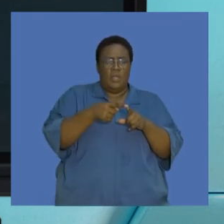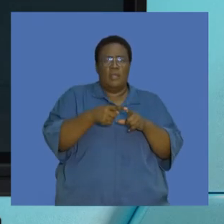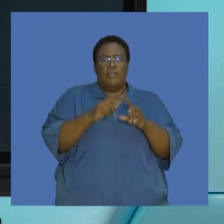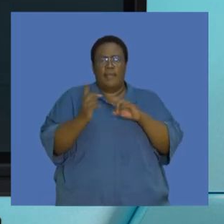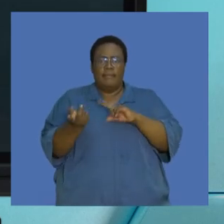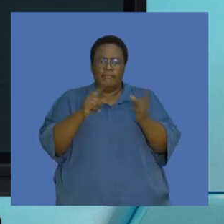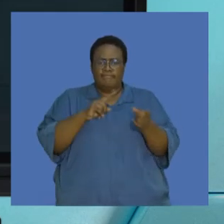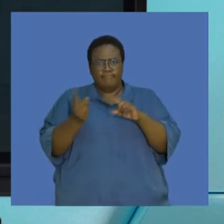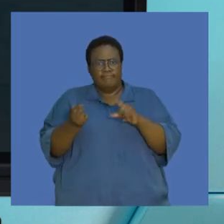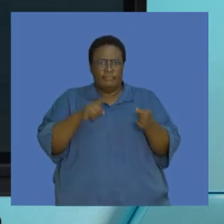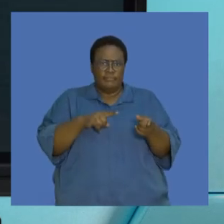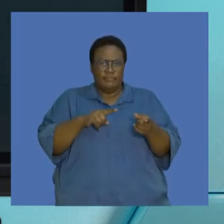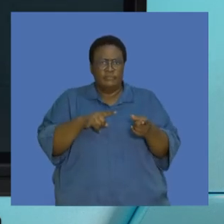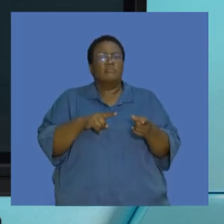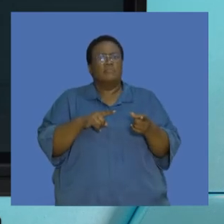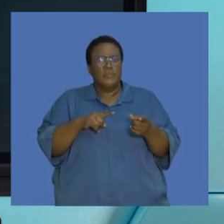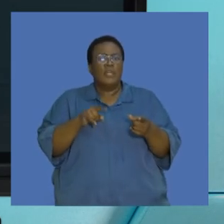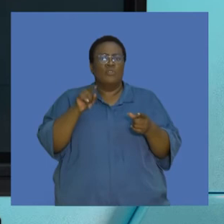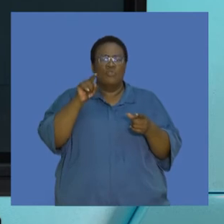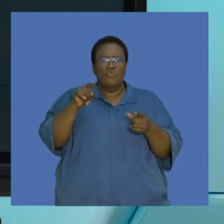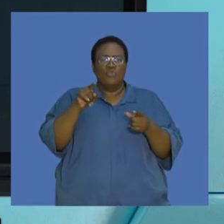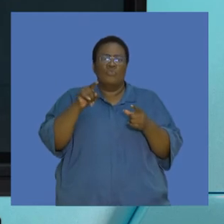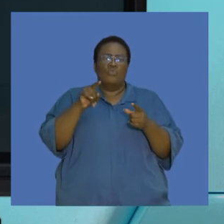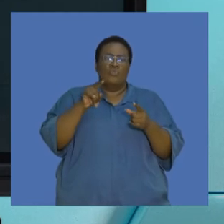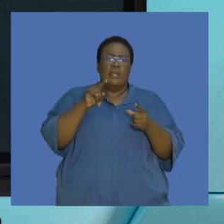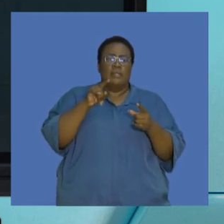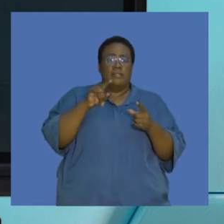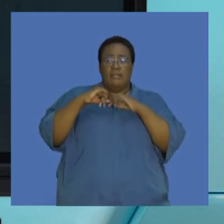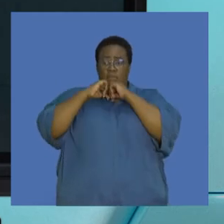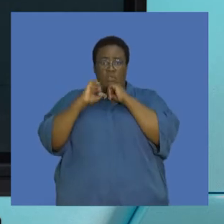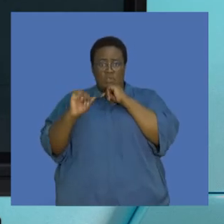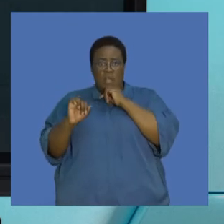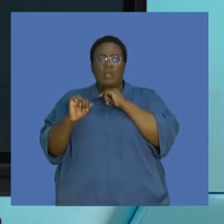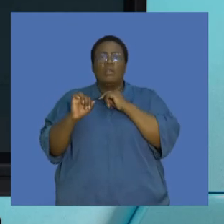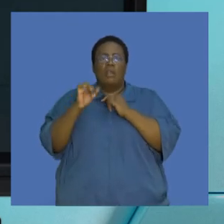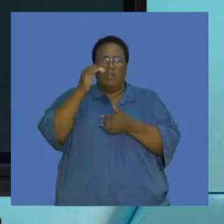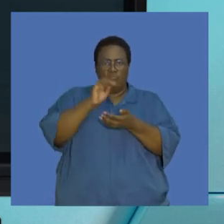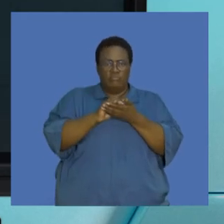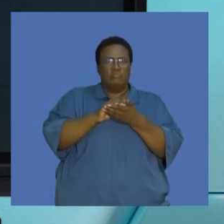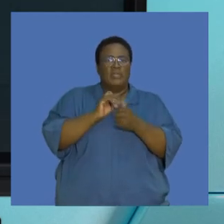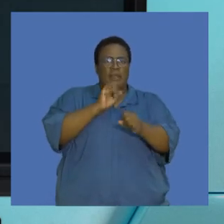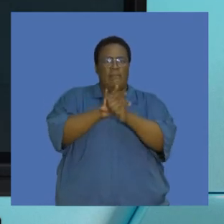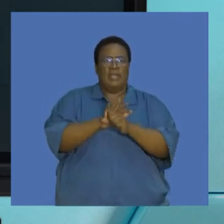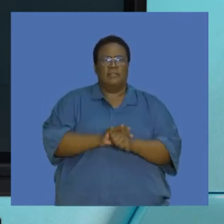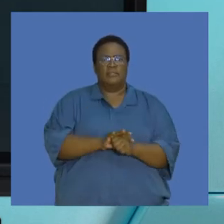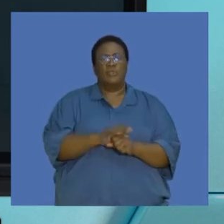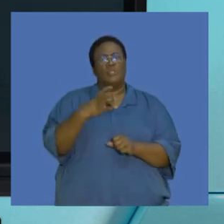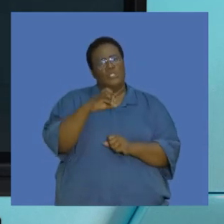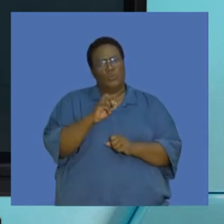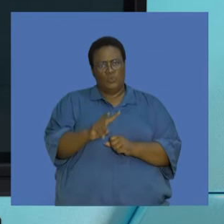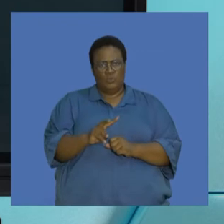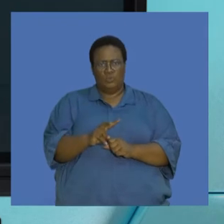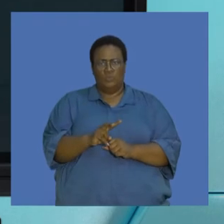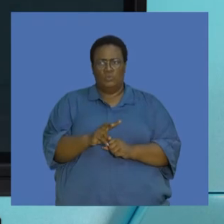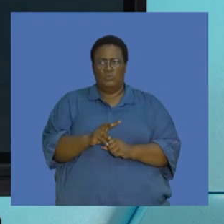that would be one way in terms of you and his parents reducing the impact that you have in terms of the production of carbon dioxide